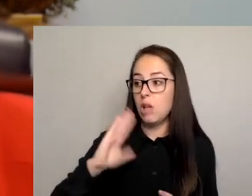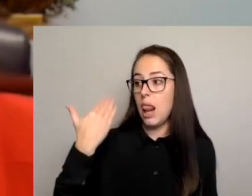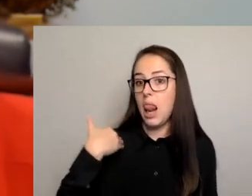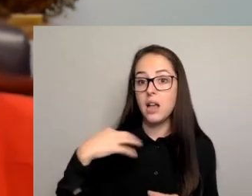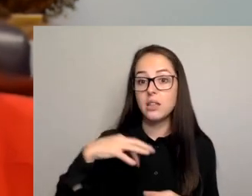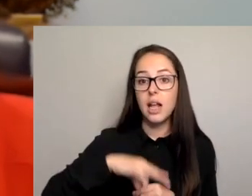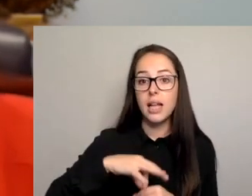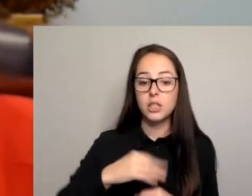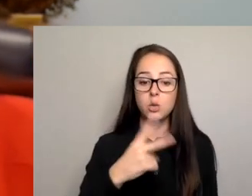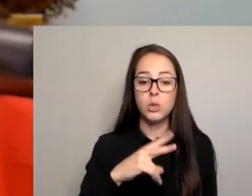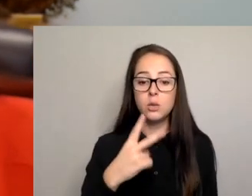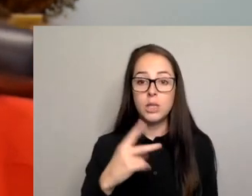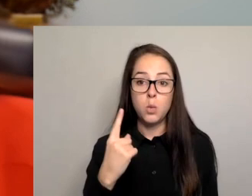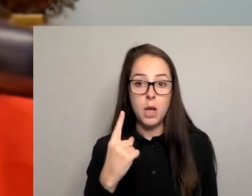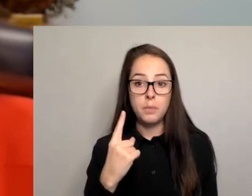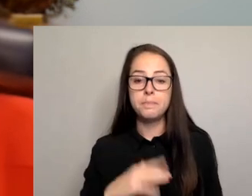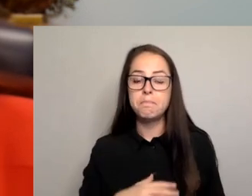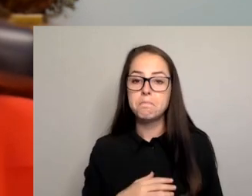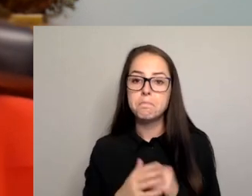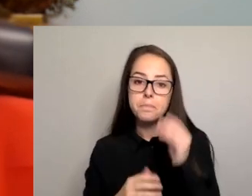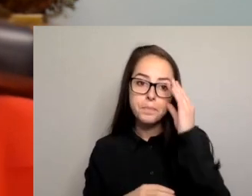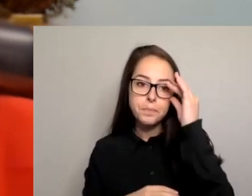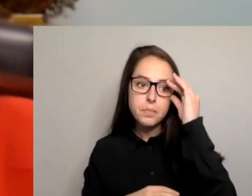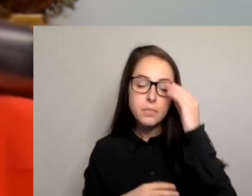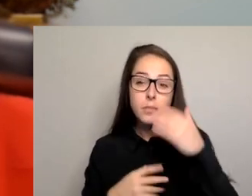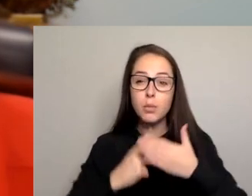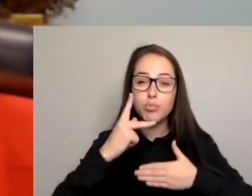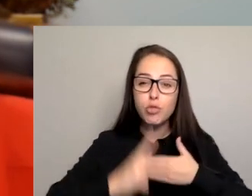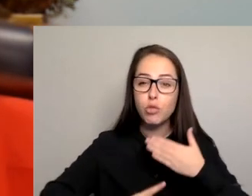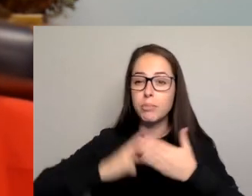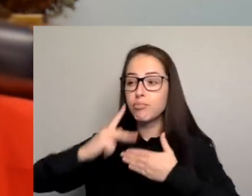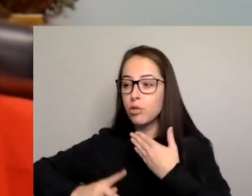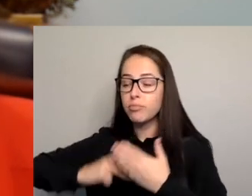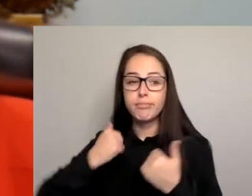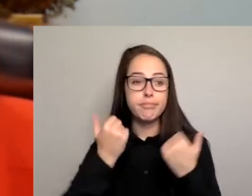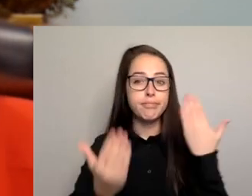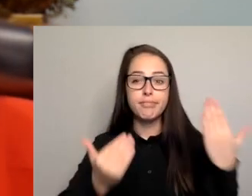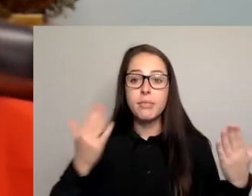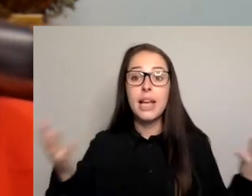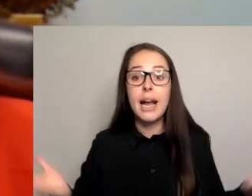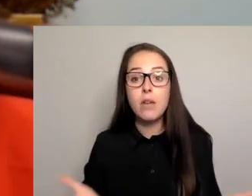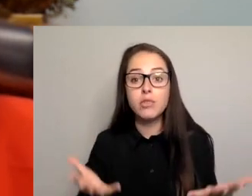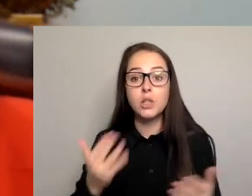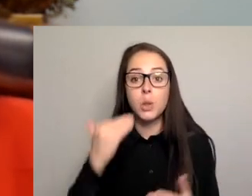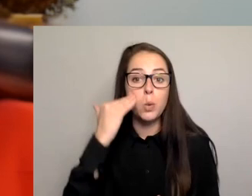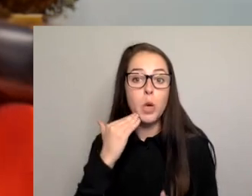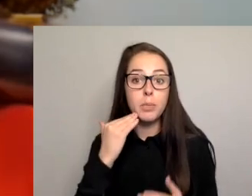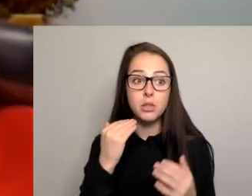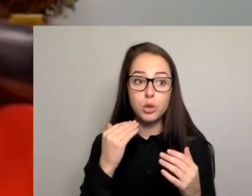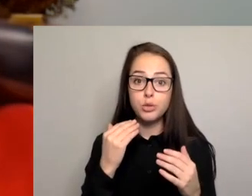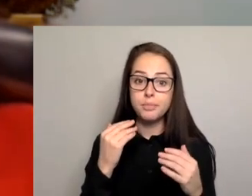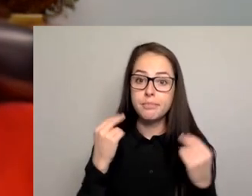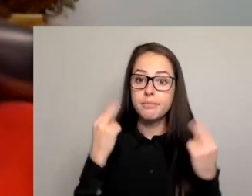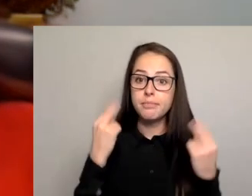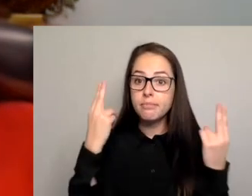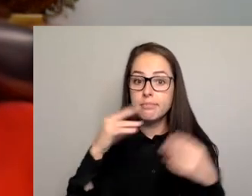and did a whole bunch of programs trying to encourage more women to stand, but also giving them, breaking down those barriers. So we created a